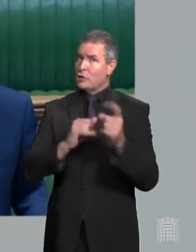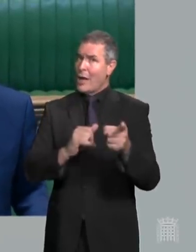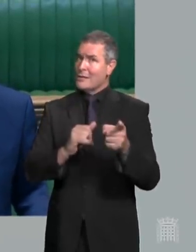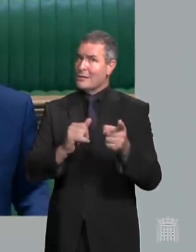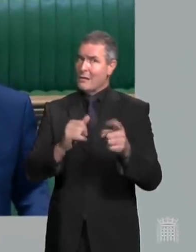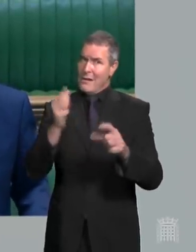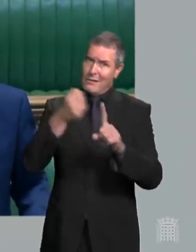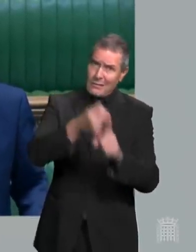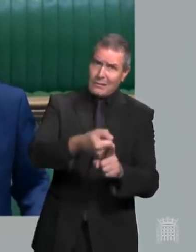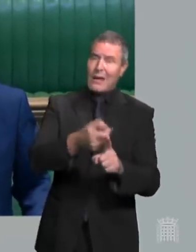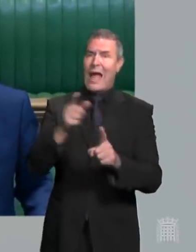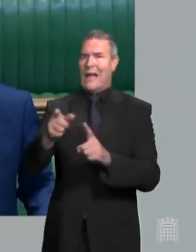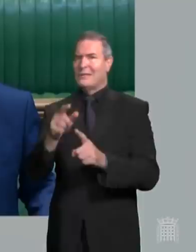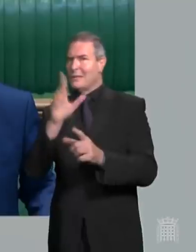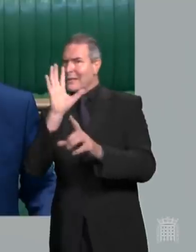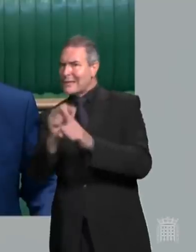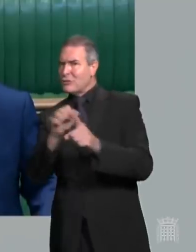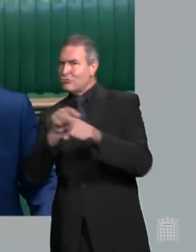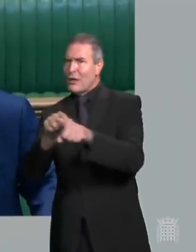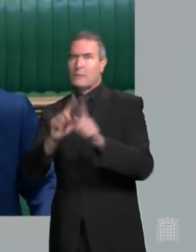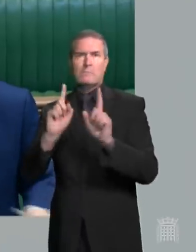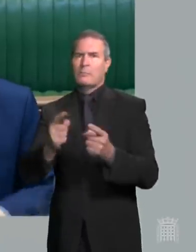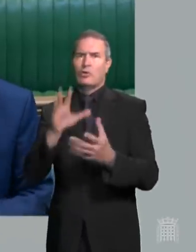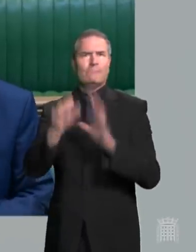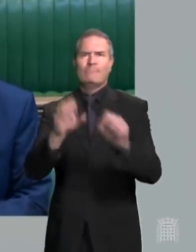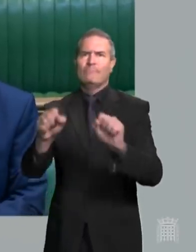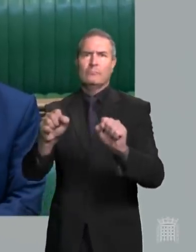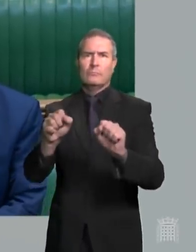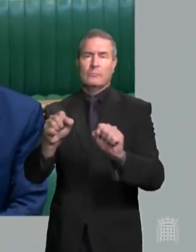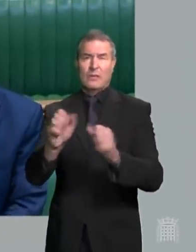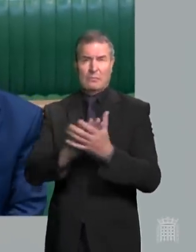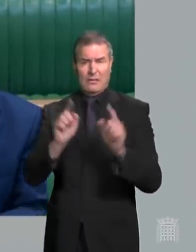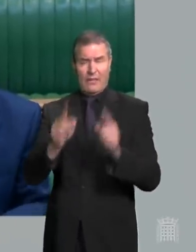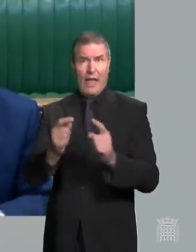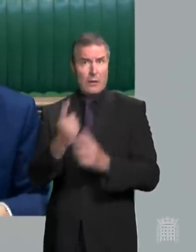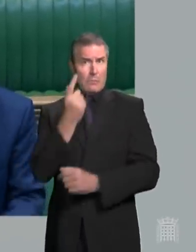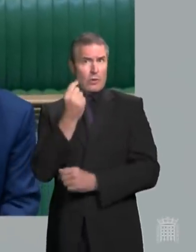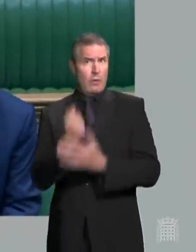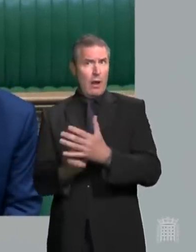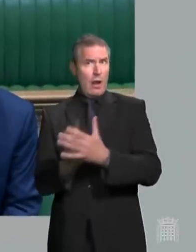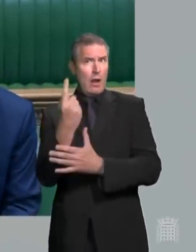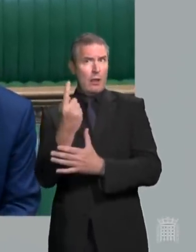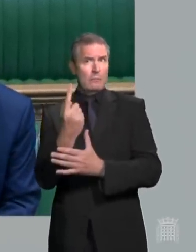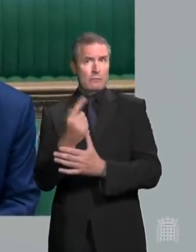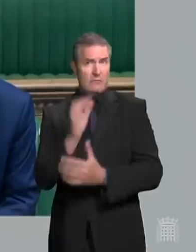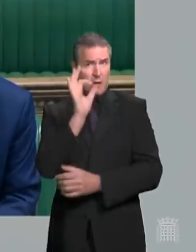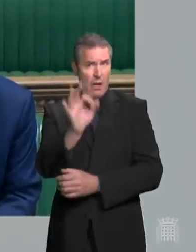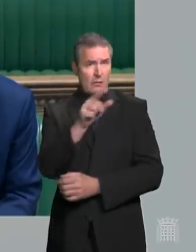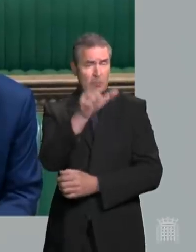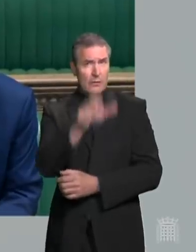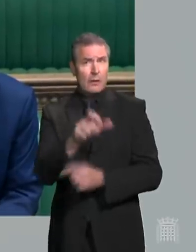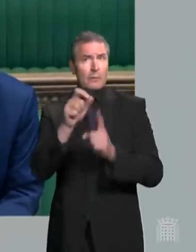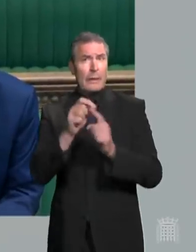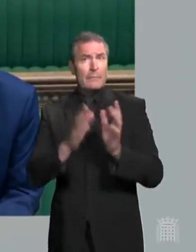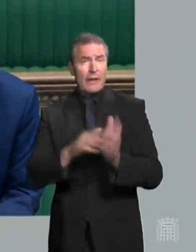COVID, and test and trace will be less effective. Knowing all that, is the Prime Minister really comfortable with a plan